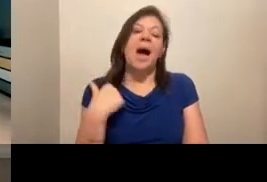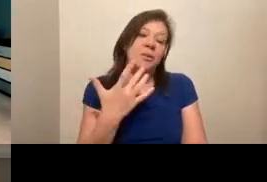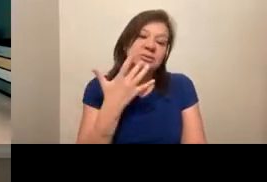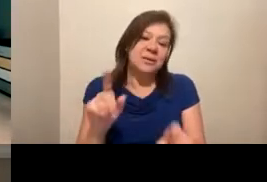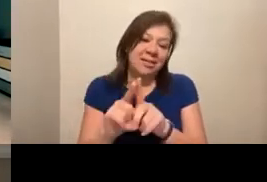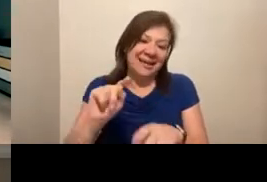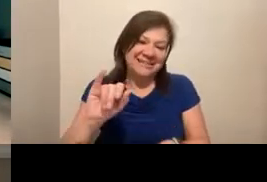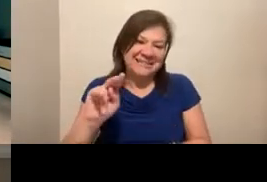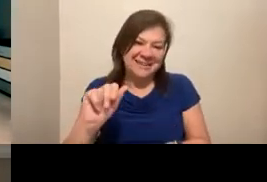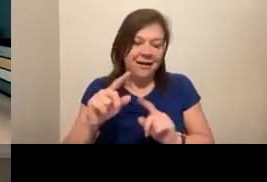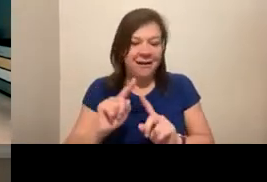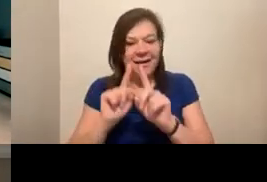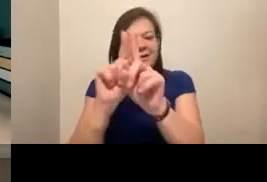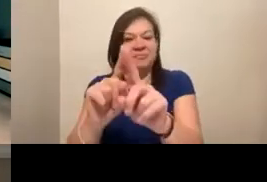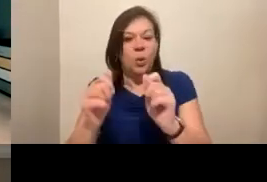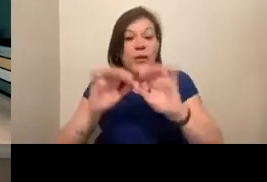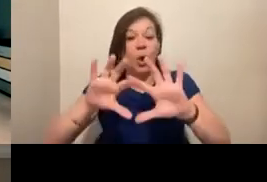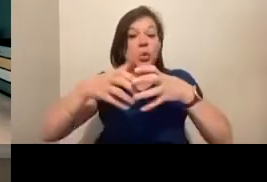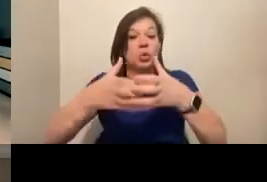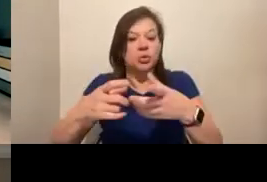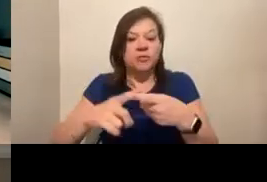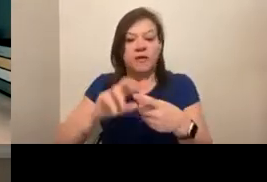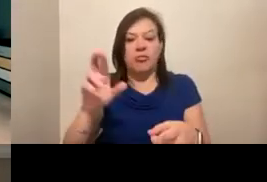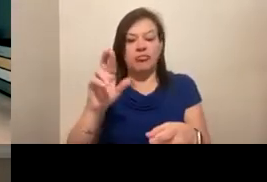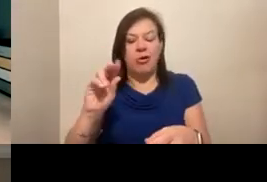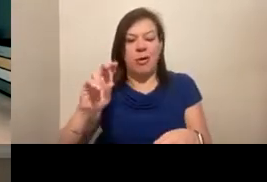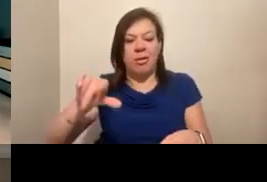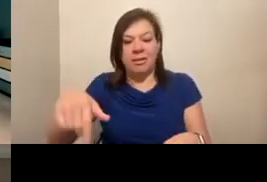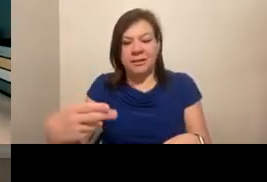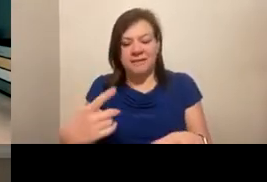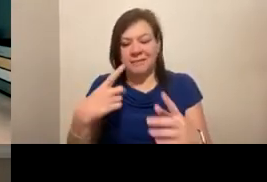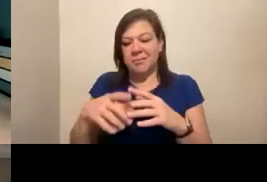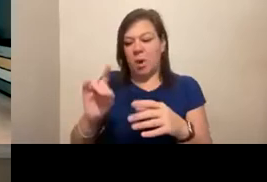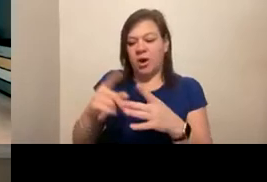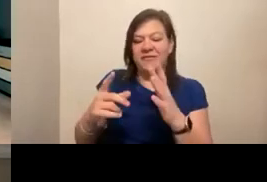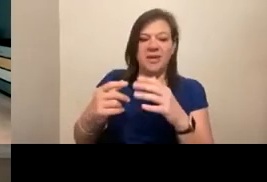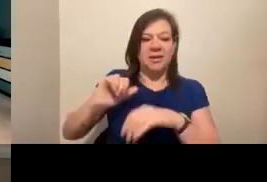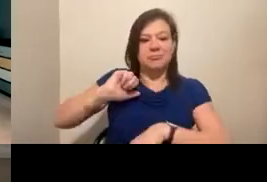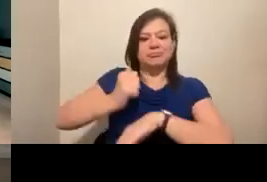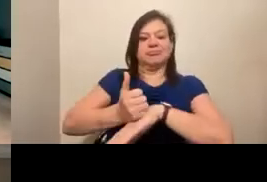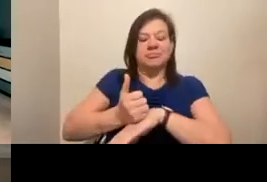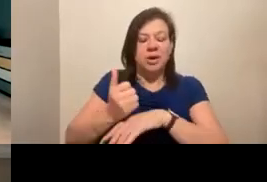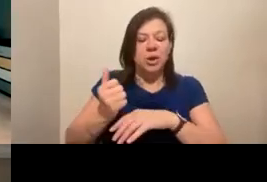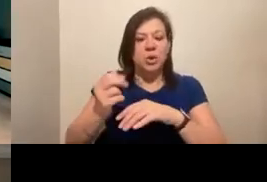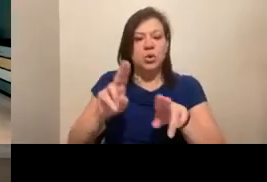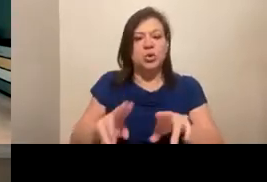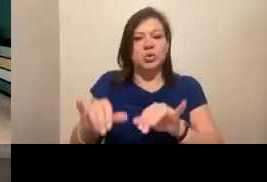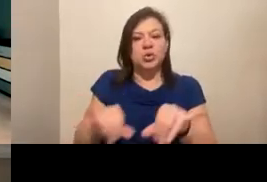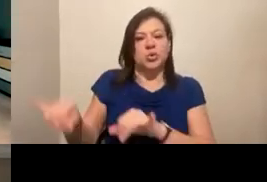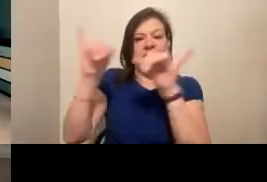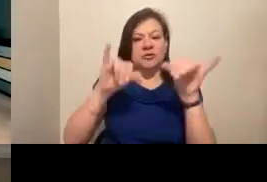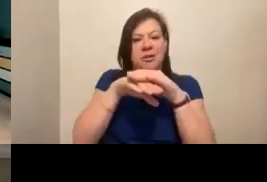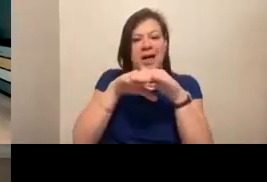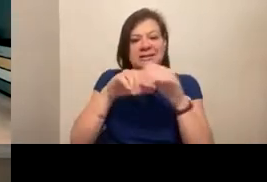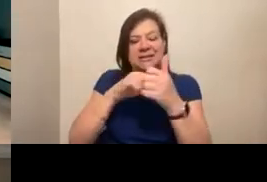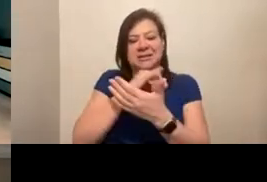I actually attended with a group from Raleigh. I was part of the founding Universal Access in the Arts group that came thanks